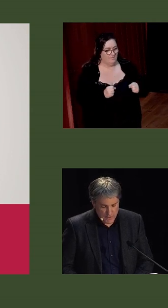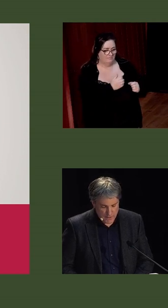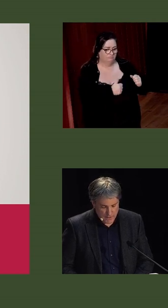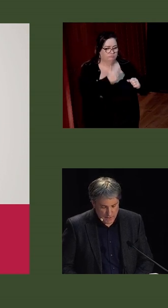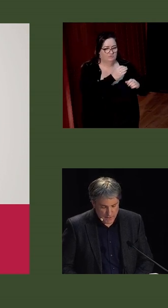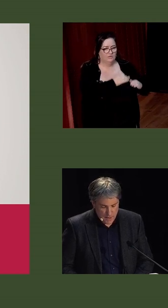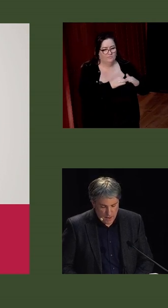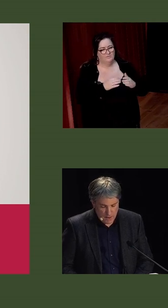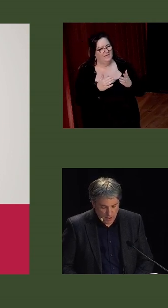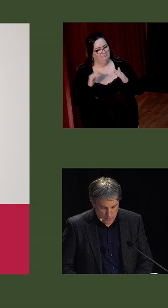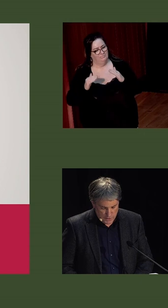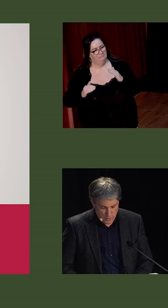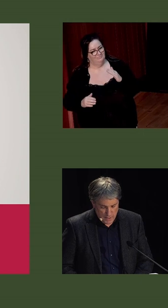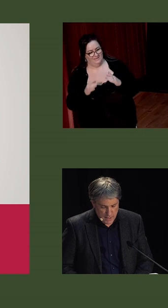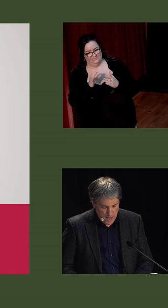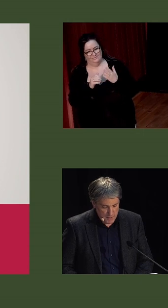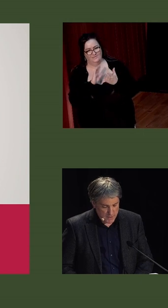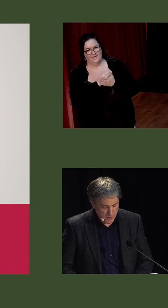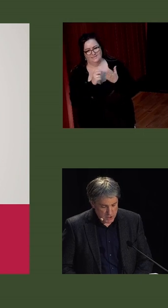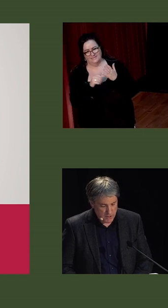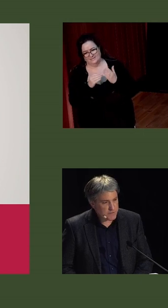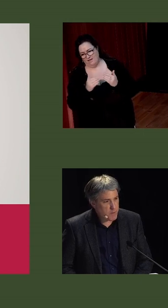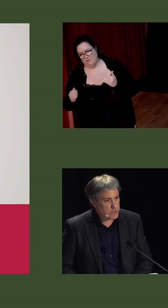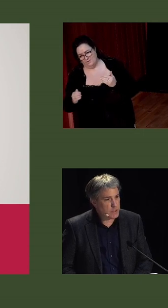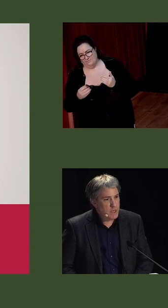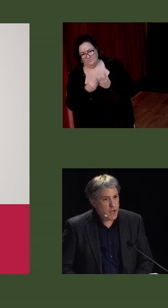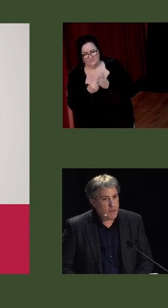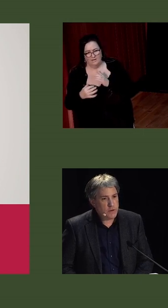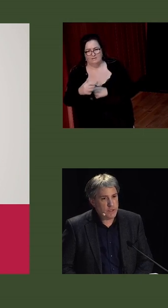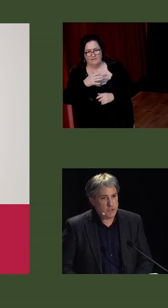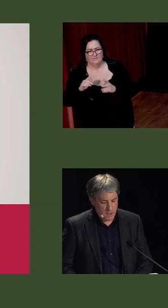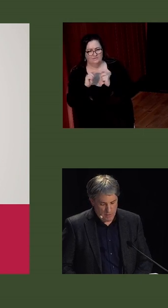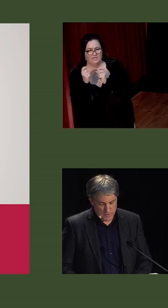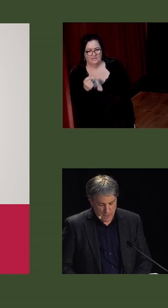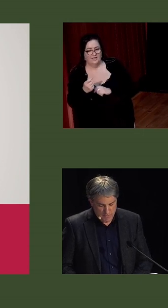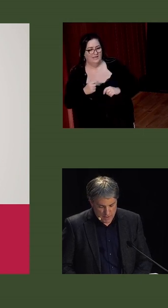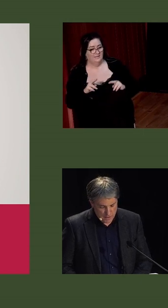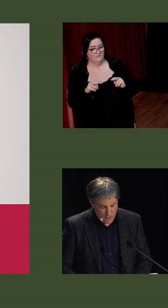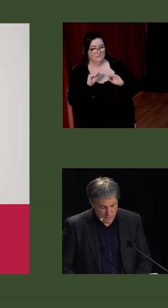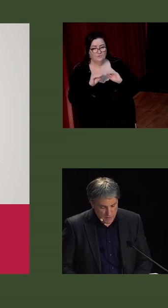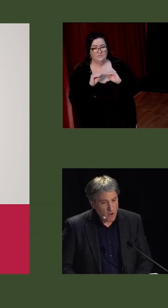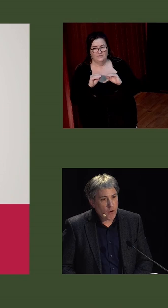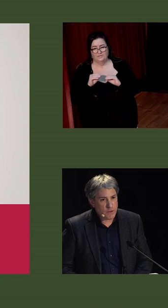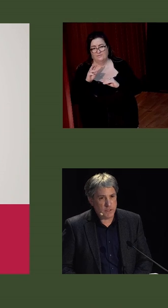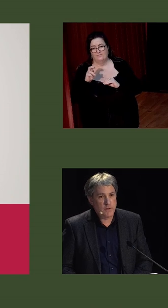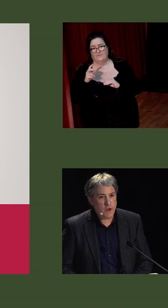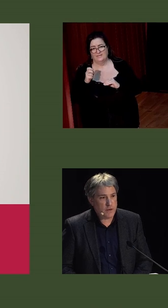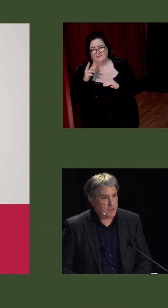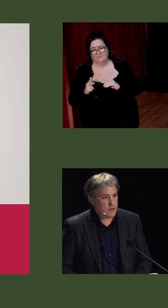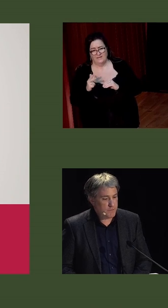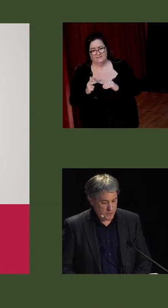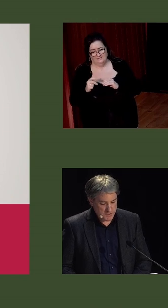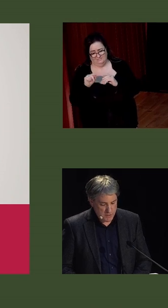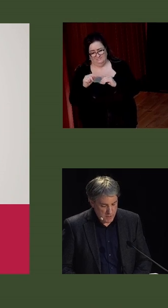from the late 60s onward, when economic and social transformation and the new teaching of the Second Vatican Council altered